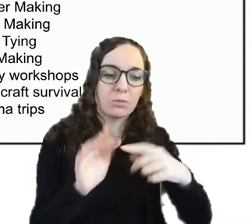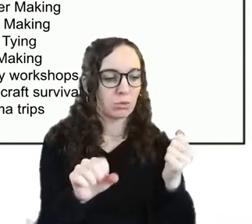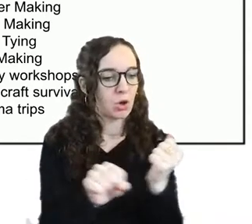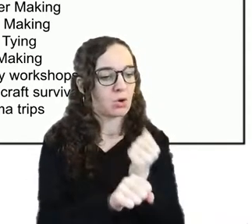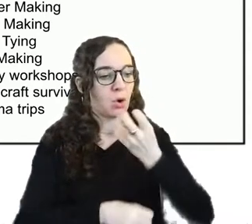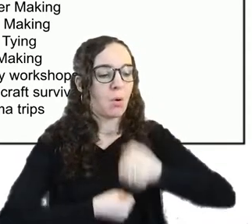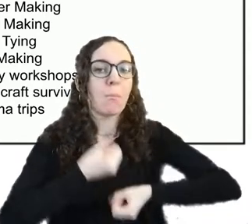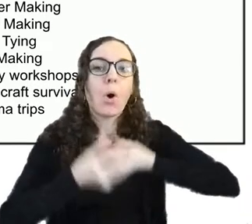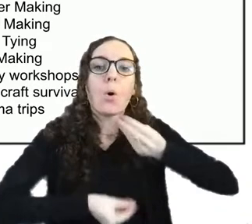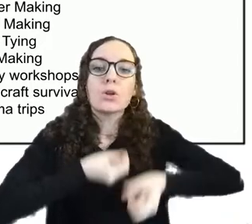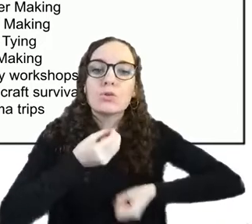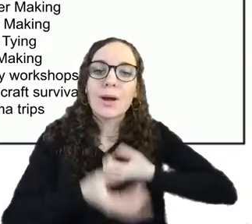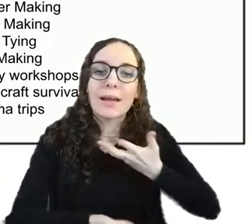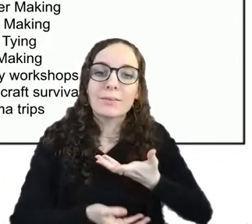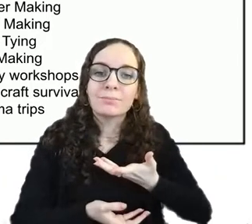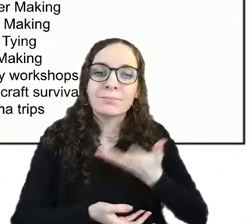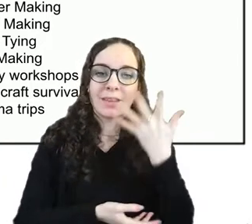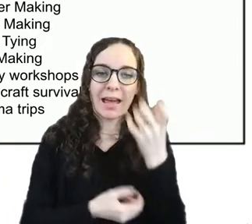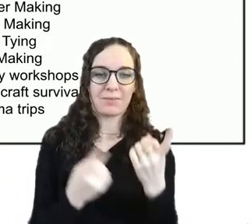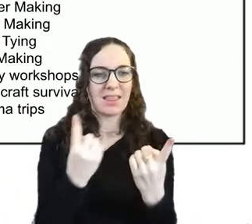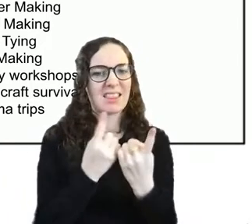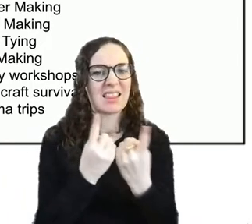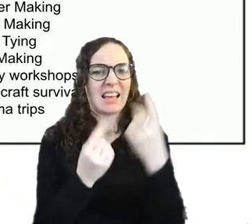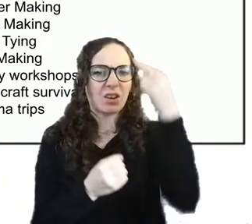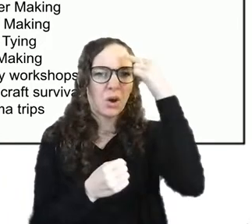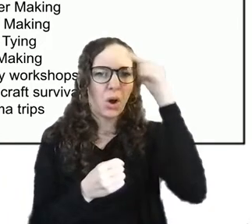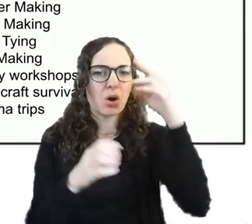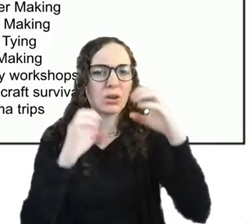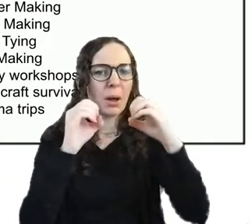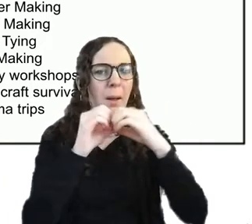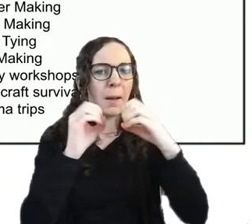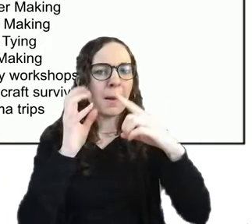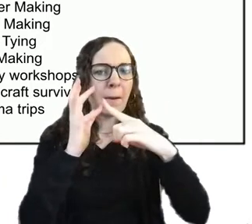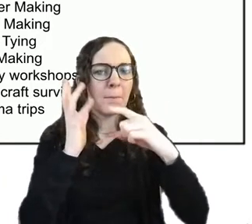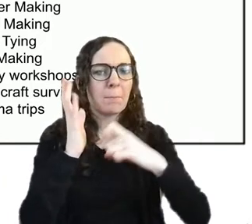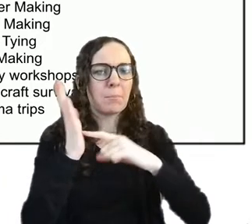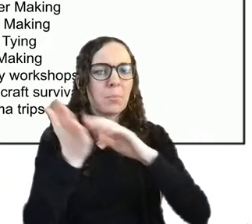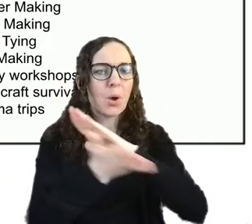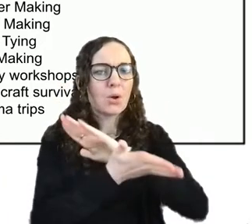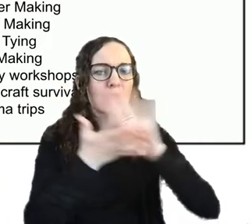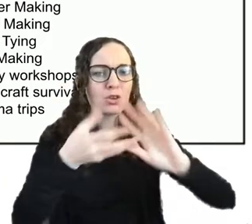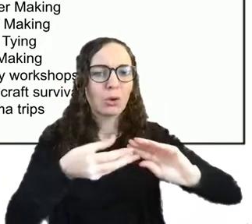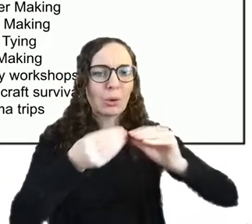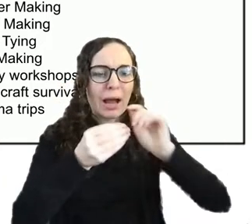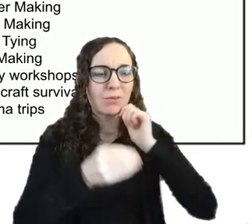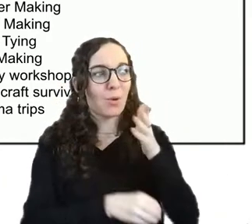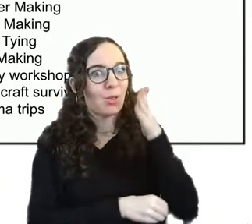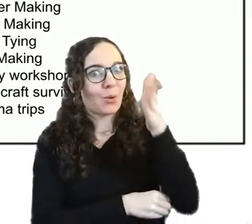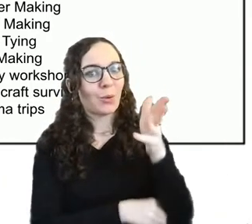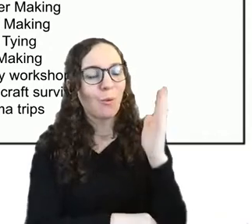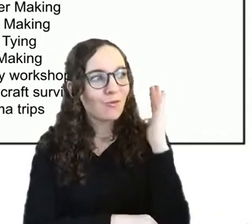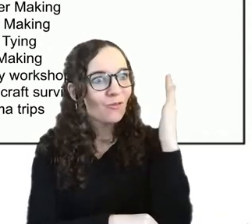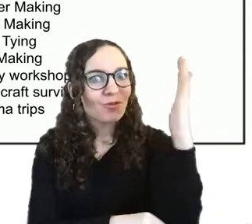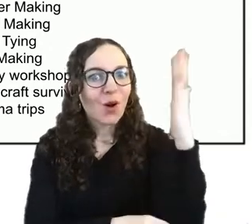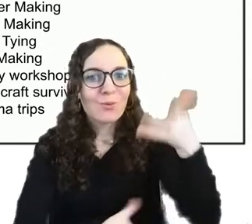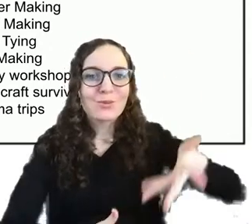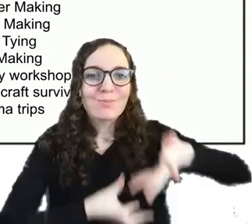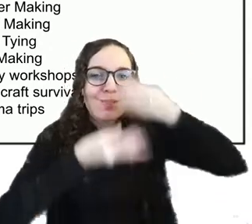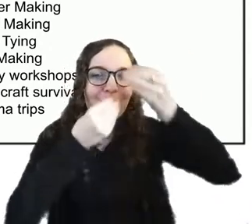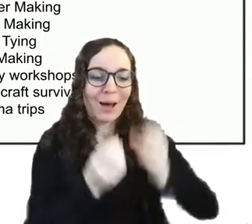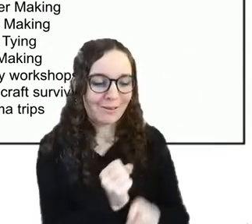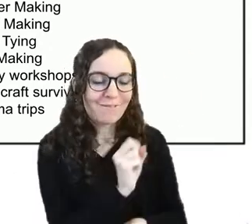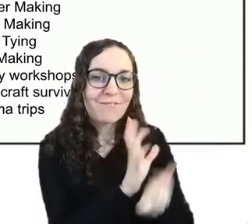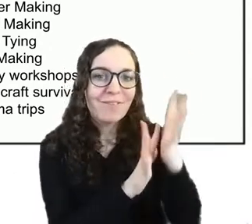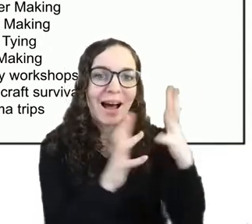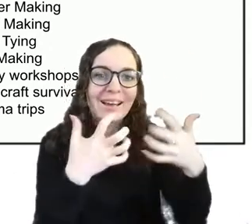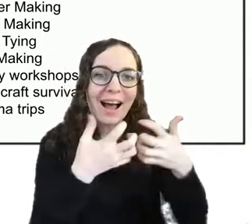we've got this thing called butchcraft which is where you go to the forest and you learn how to make a fire um we go on